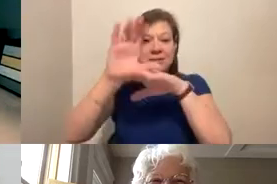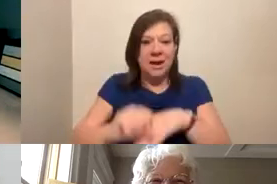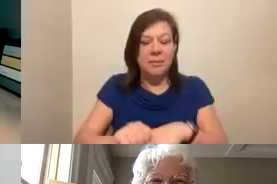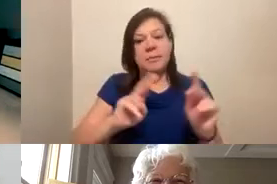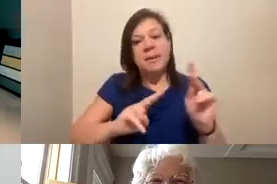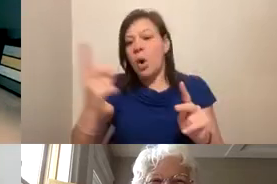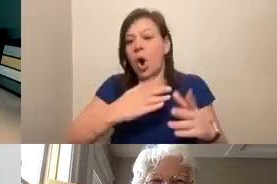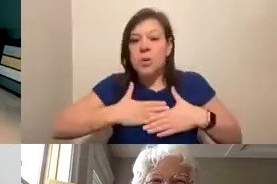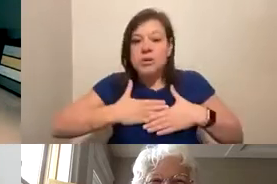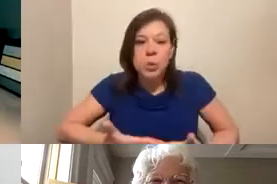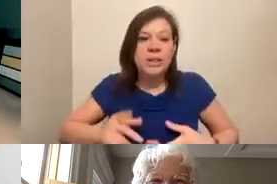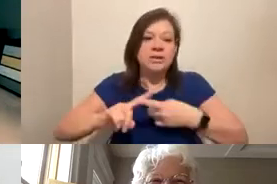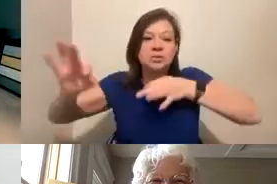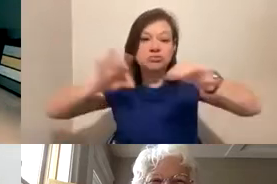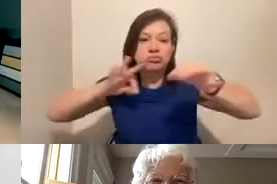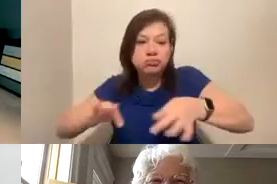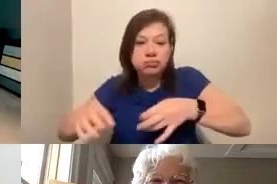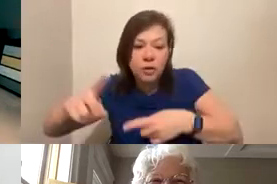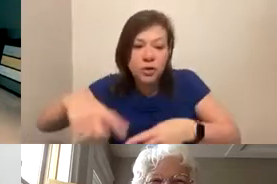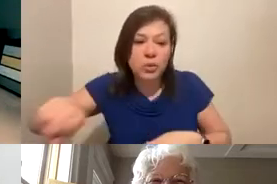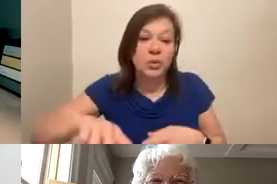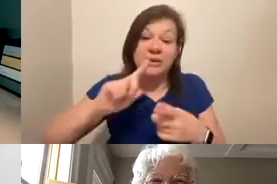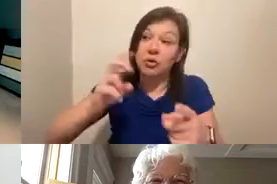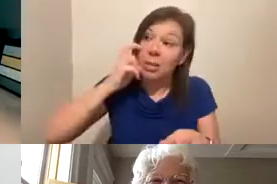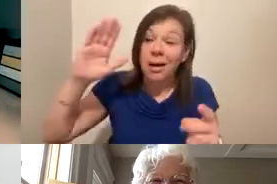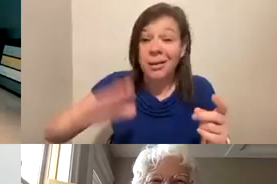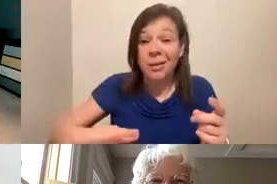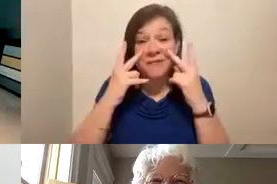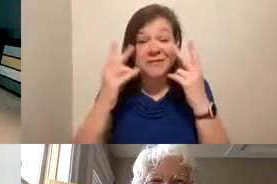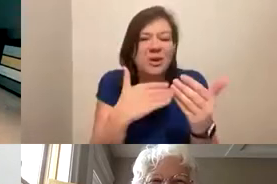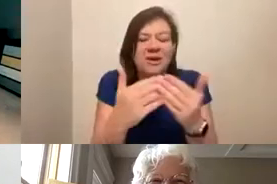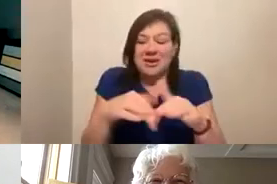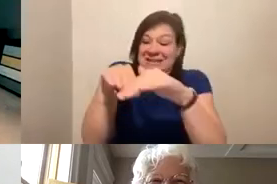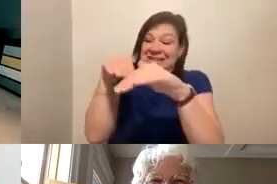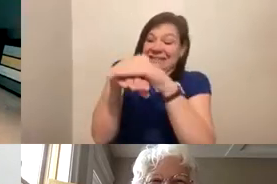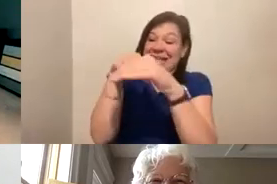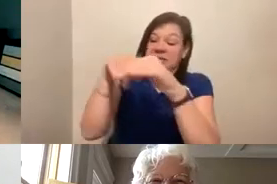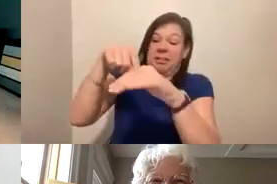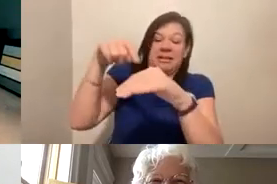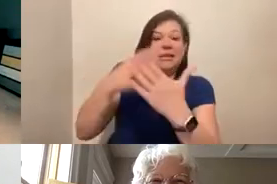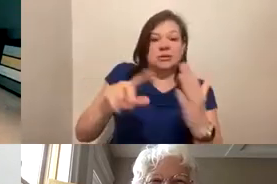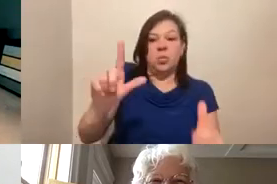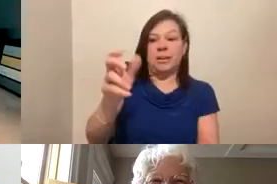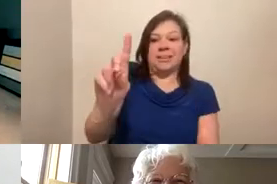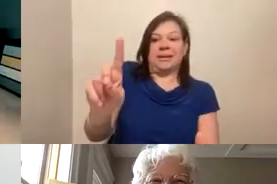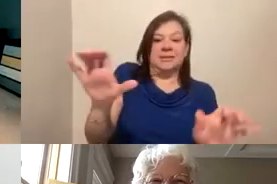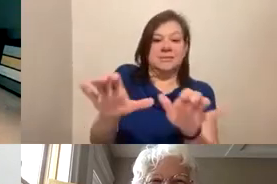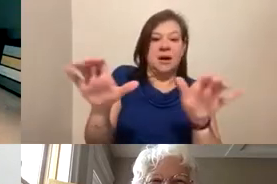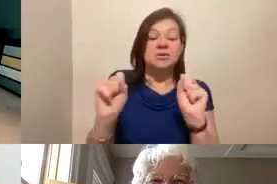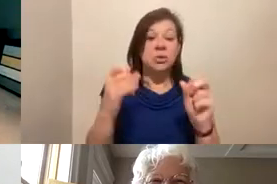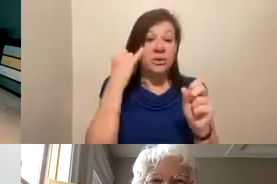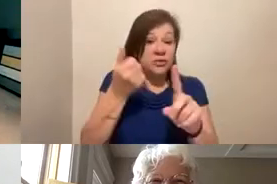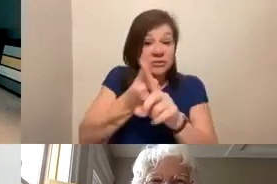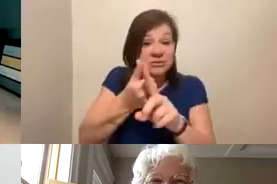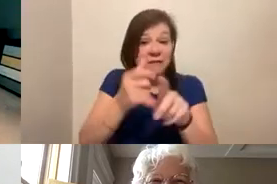willing to describe things for you if you're, you know, if you have blind, low vision. mean, accessibility is what this is all about. So if you're a person